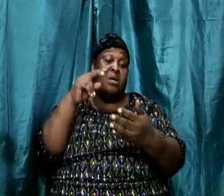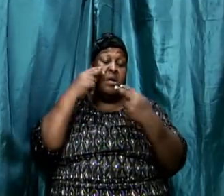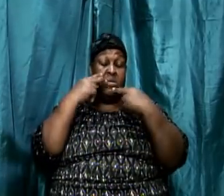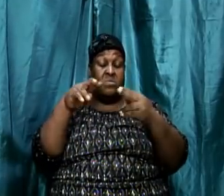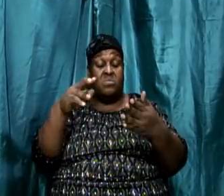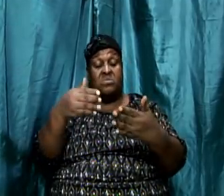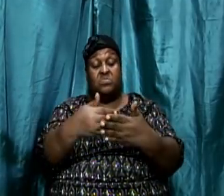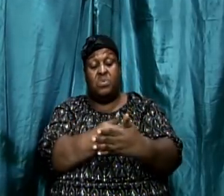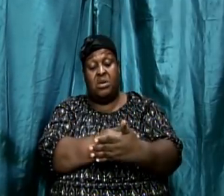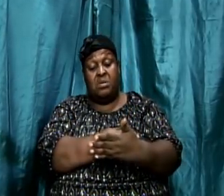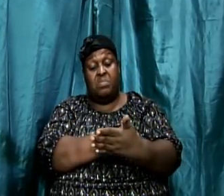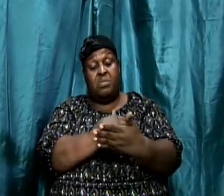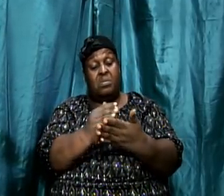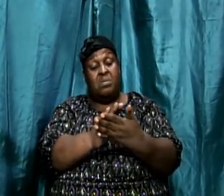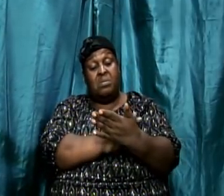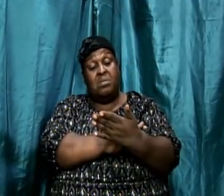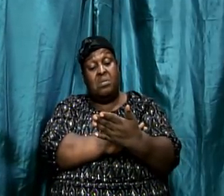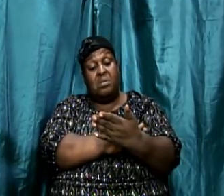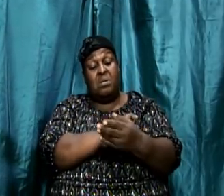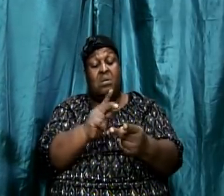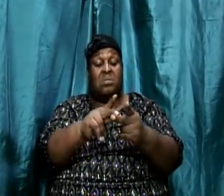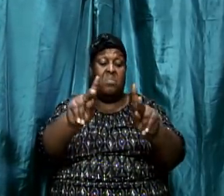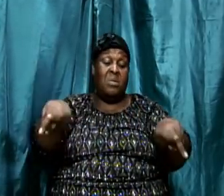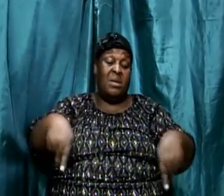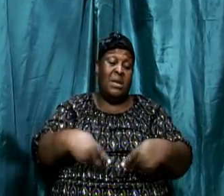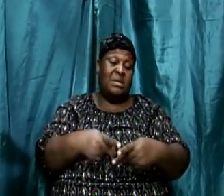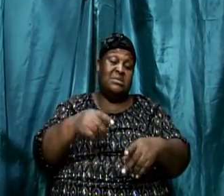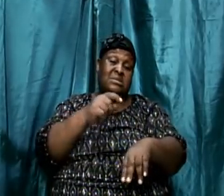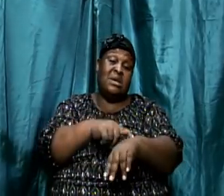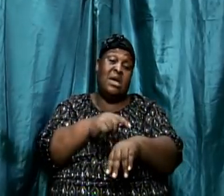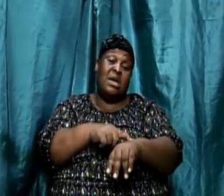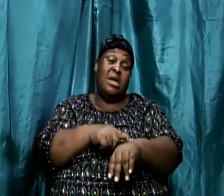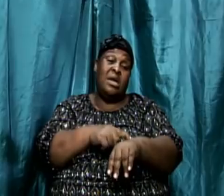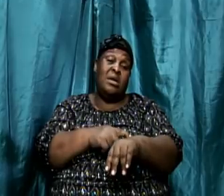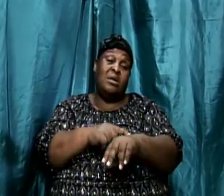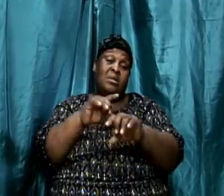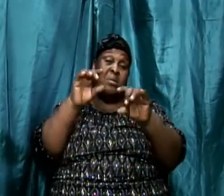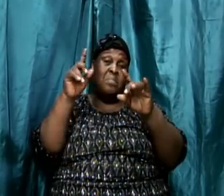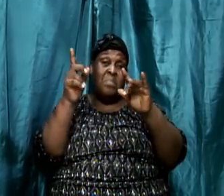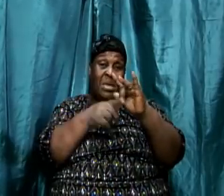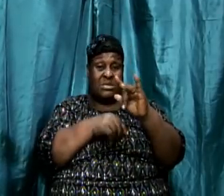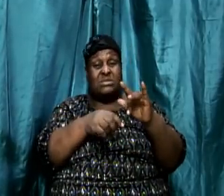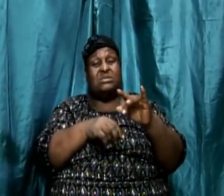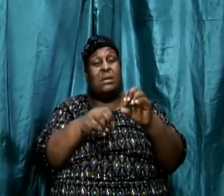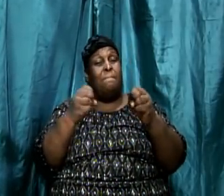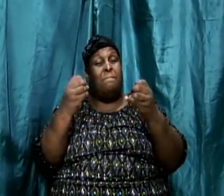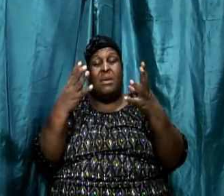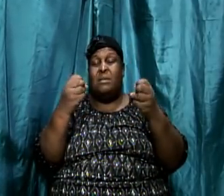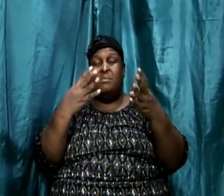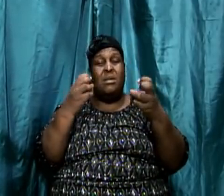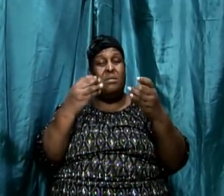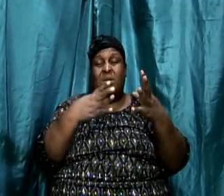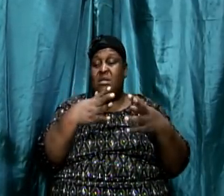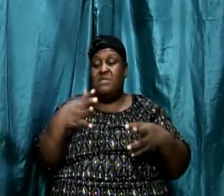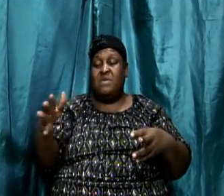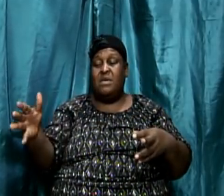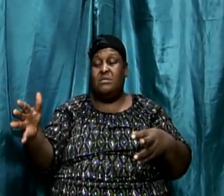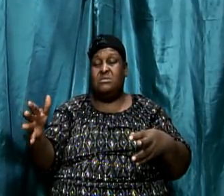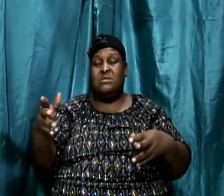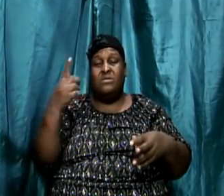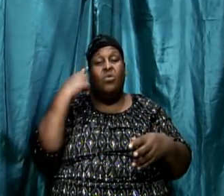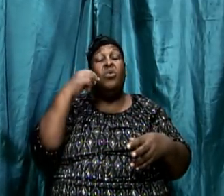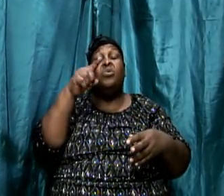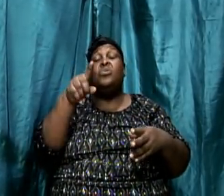you don't take into consideration the date or the place or the time of printing, you're going to miss a lot of things. You're going to be confused because you'll be trying to